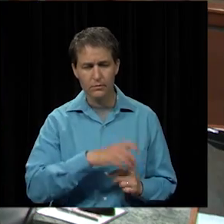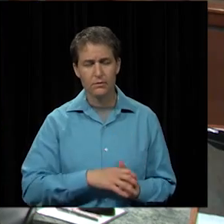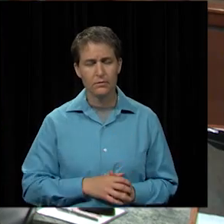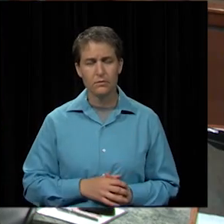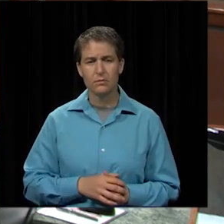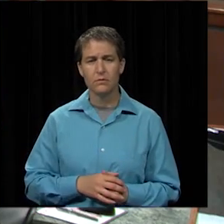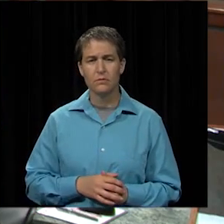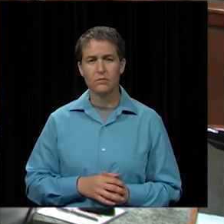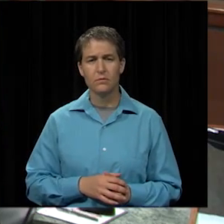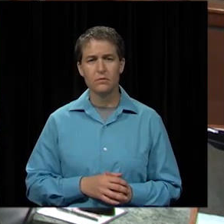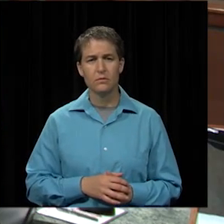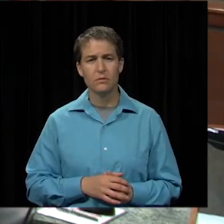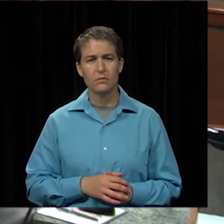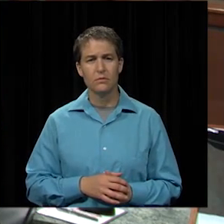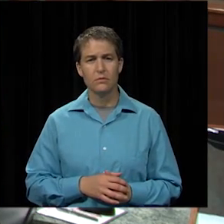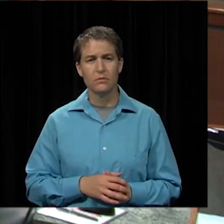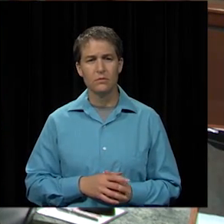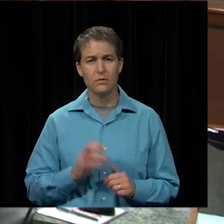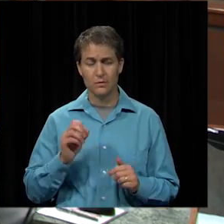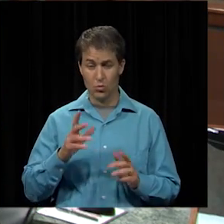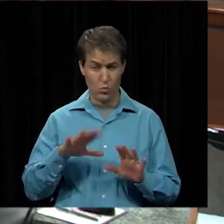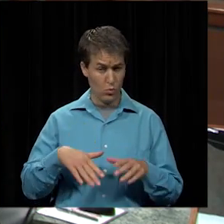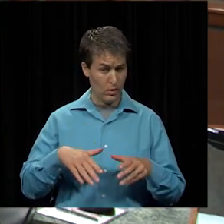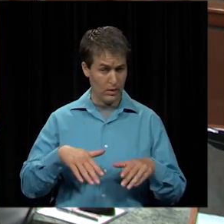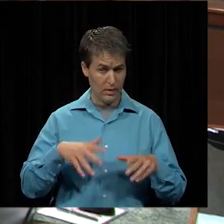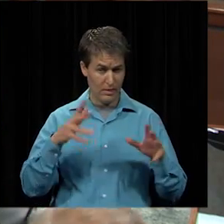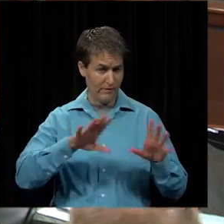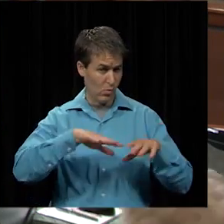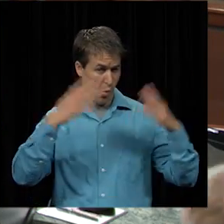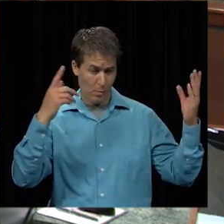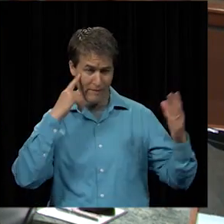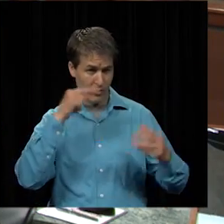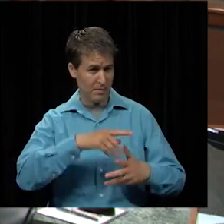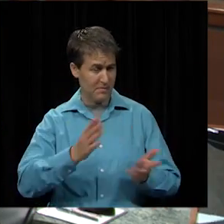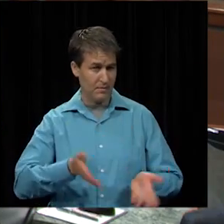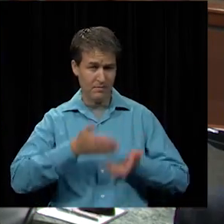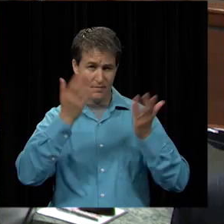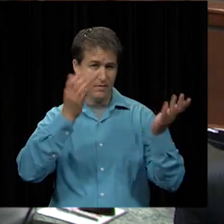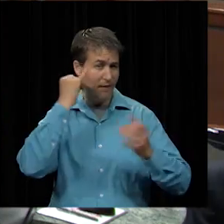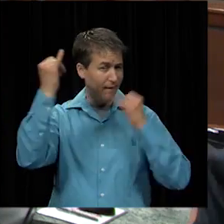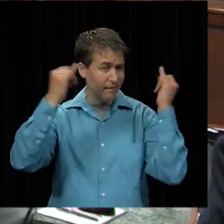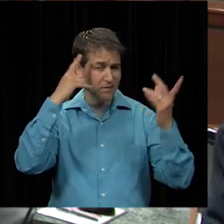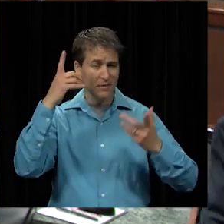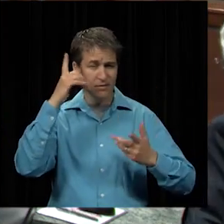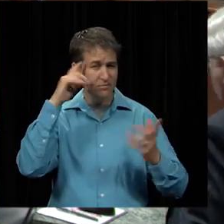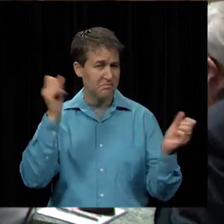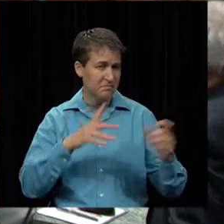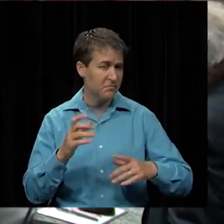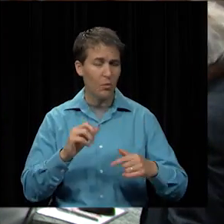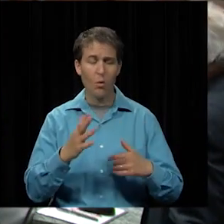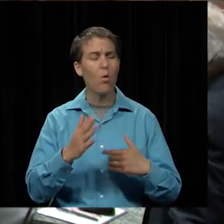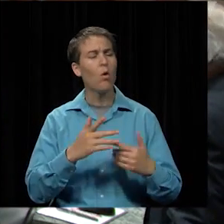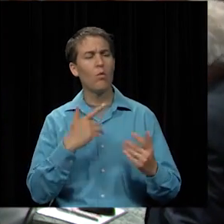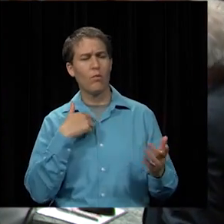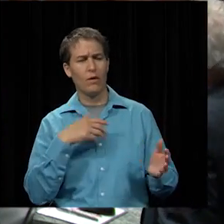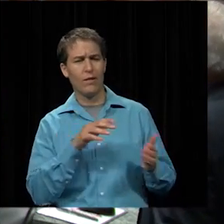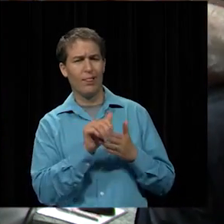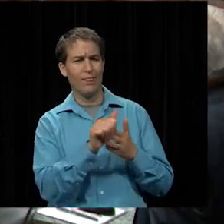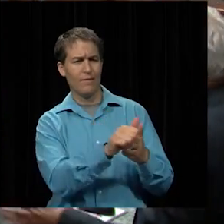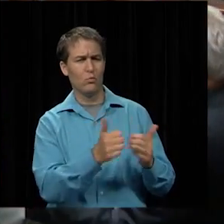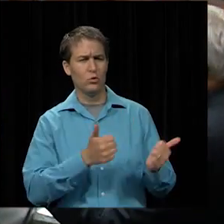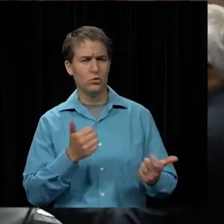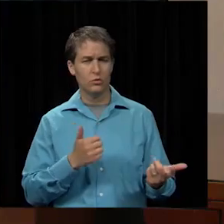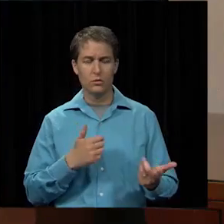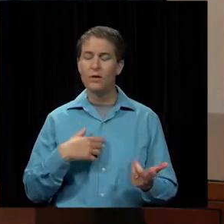Are we leaving the open slate for them to come up with suggestions and ideas, or have we given them some direction? Well, as you may